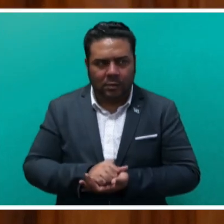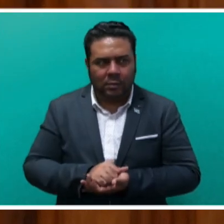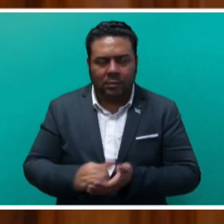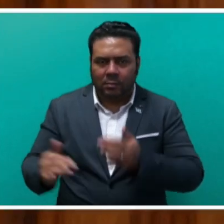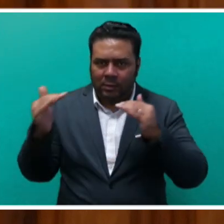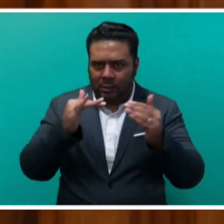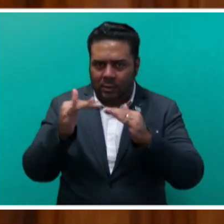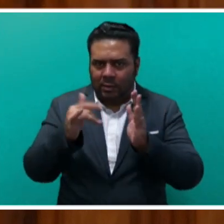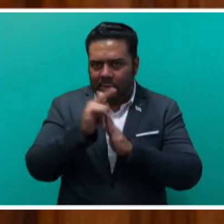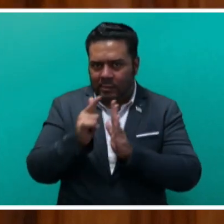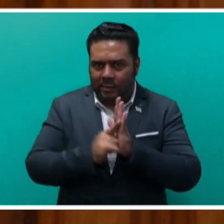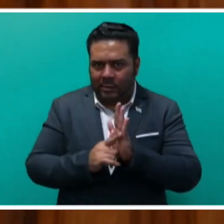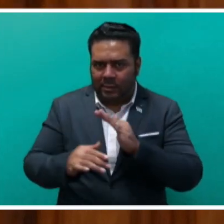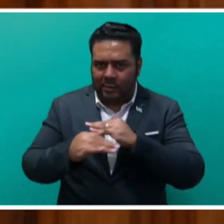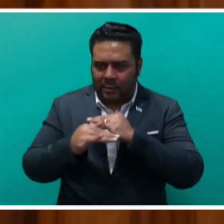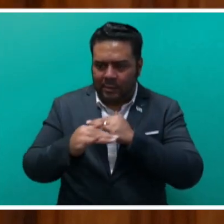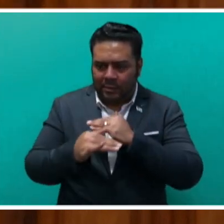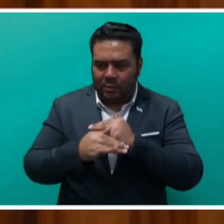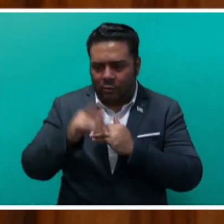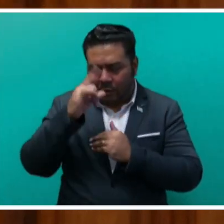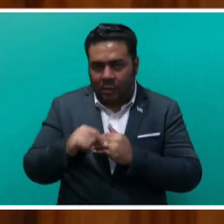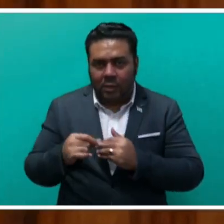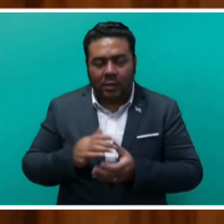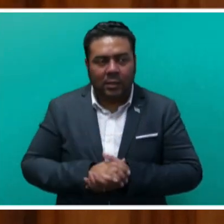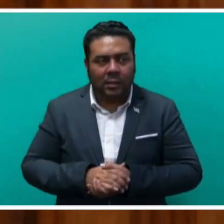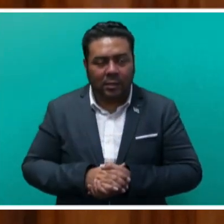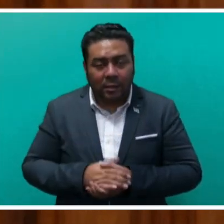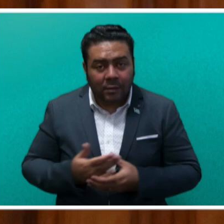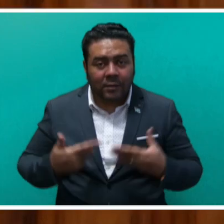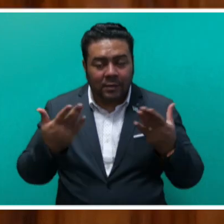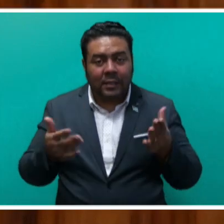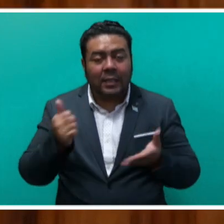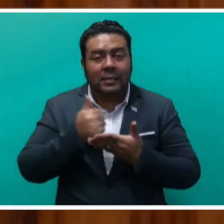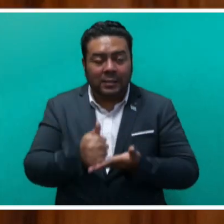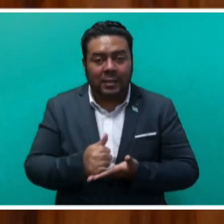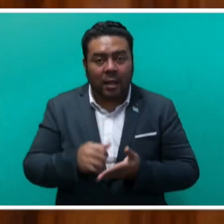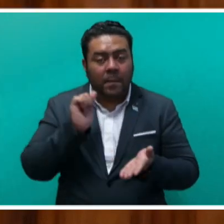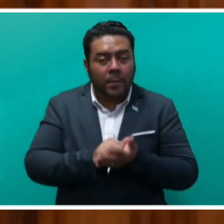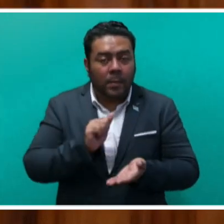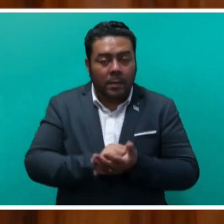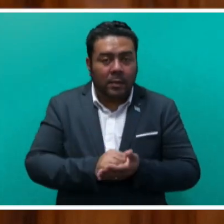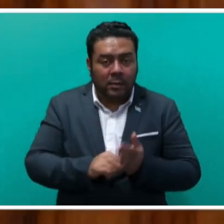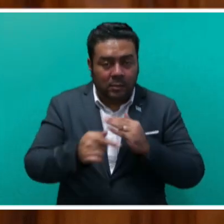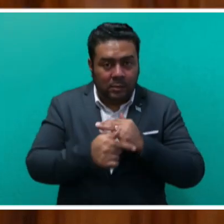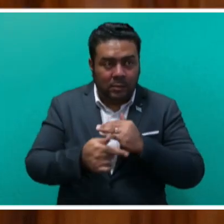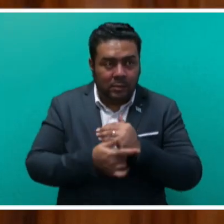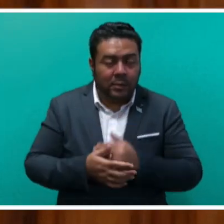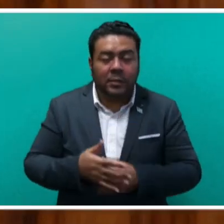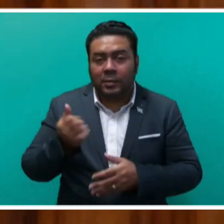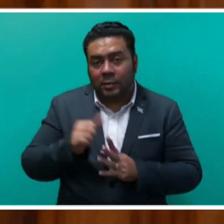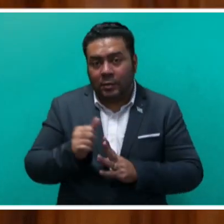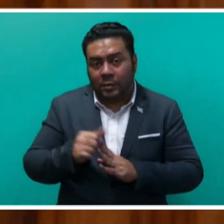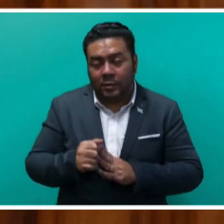legally prescribed standards. We can only advise and offer our assistance in the proper specification of timbers and also in the